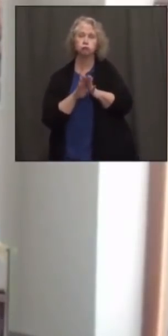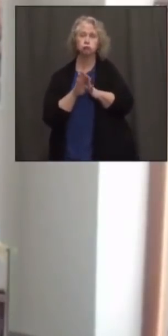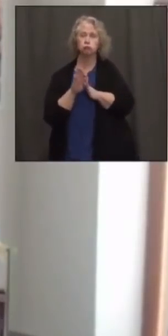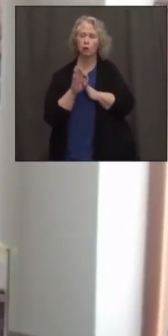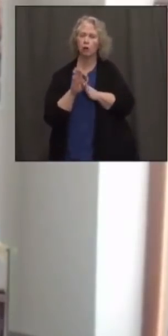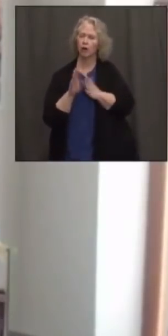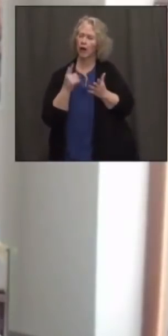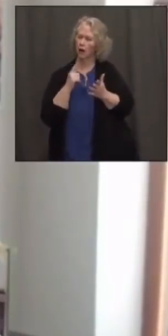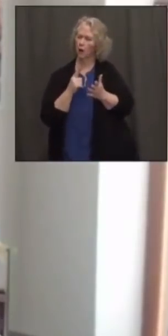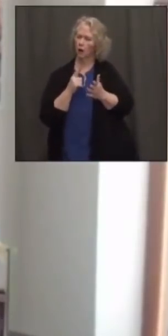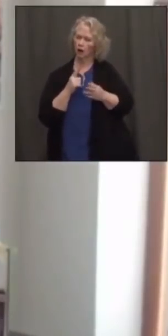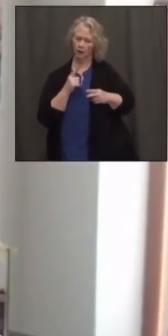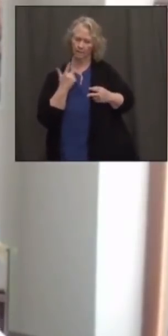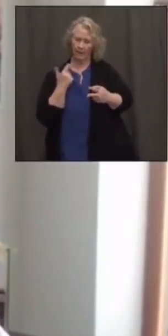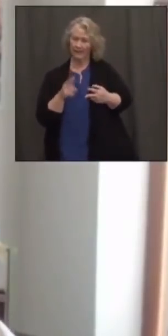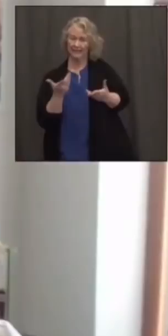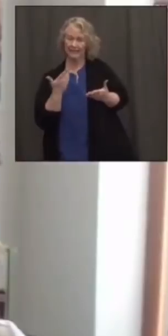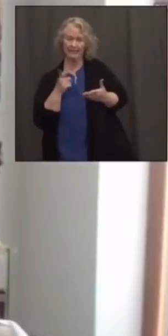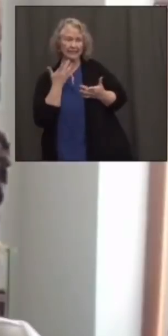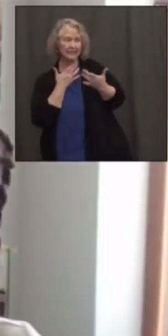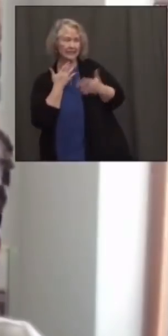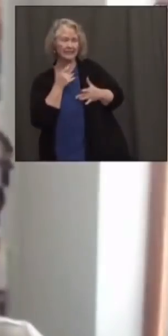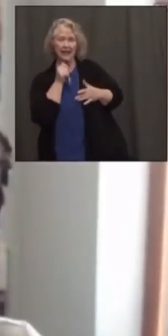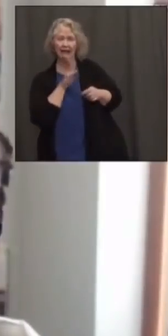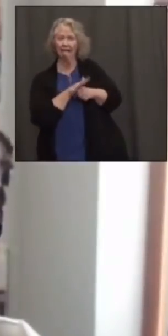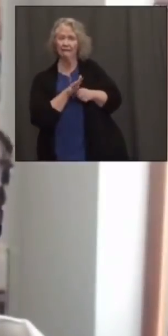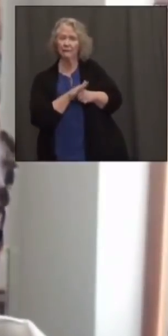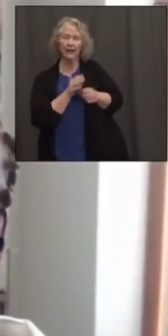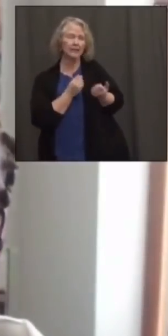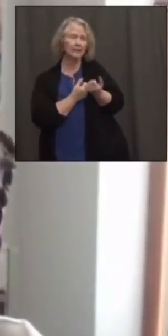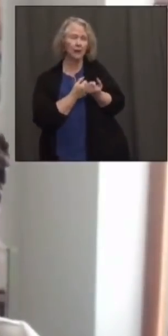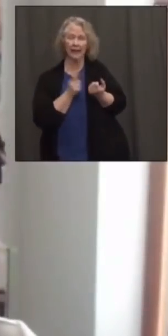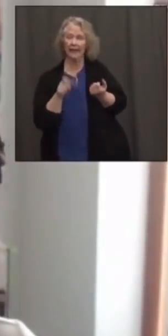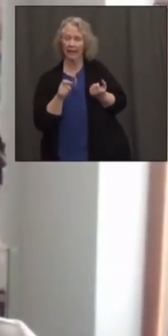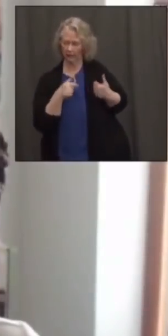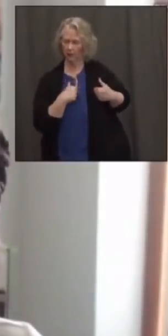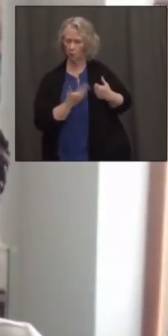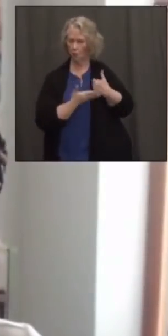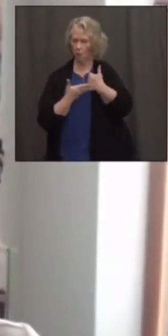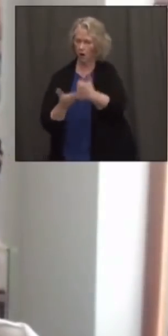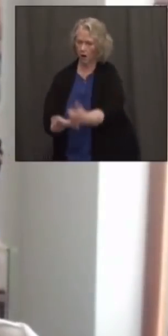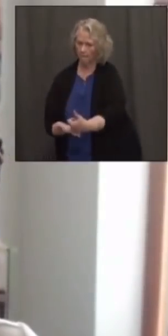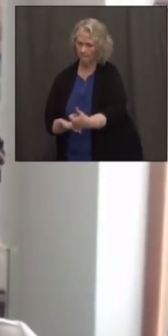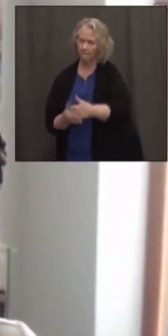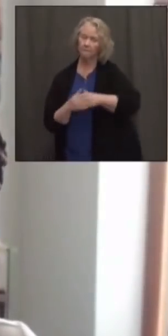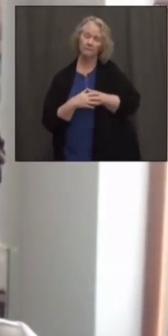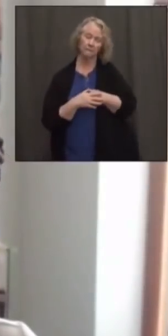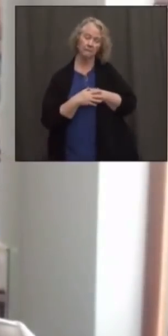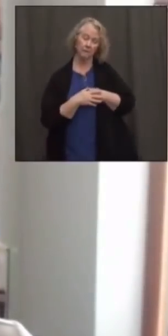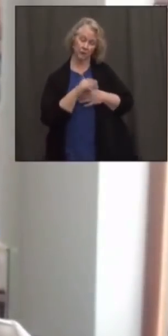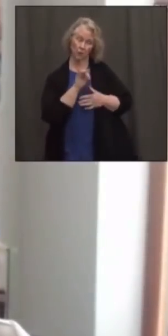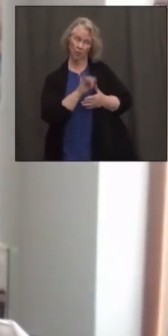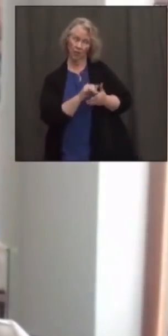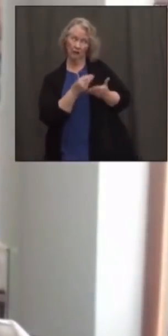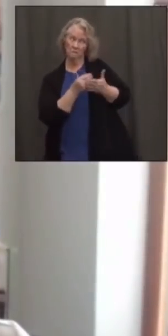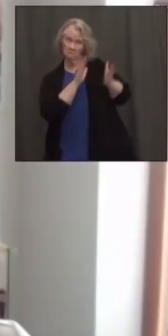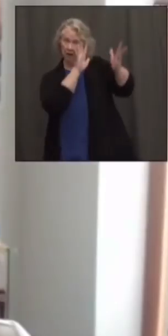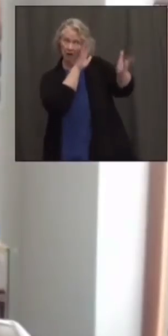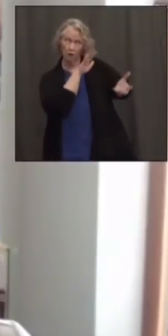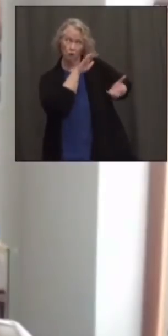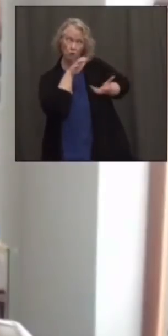resources that they didn't necessarily have available to them. So when we talk about this tranche of dollars that is going to come down,